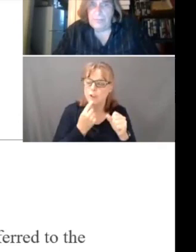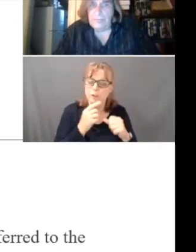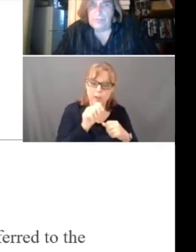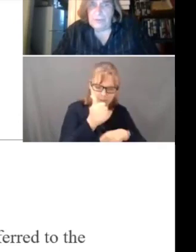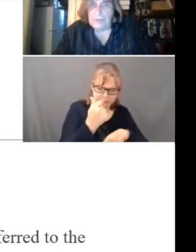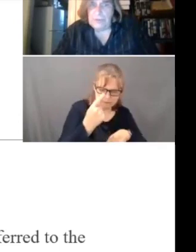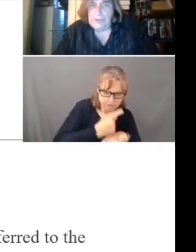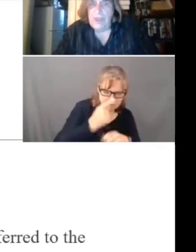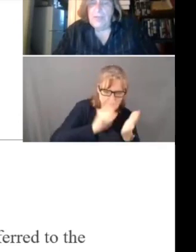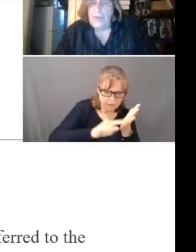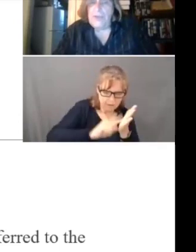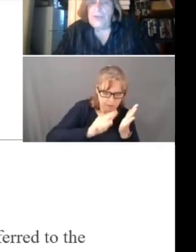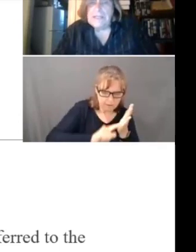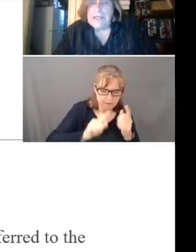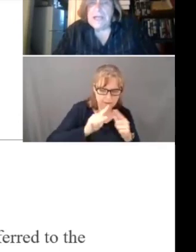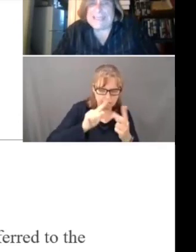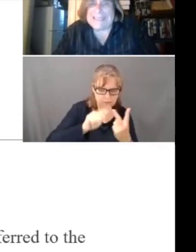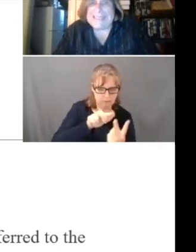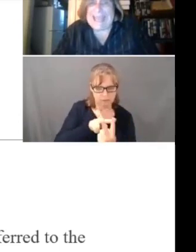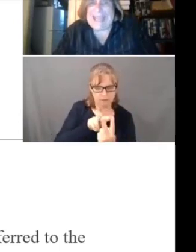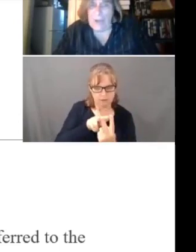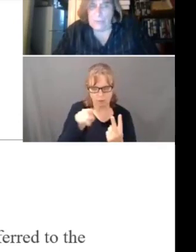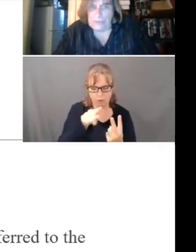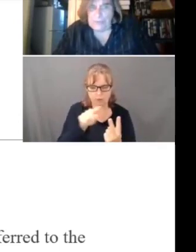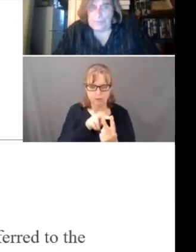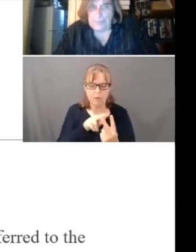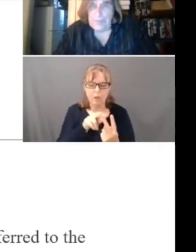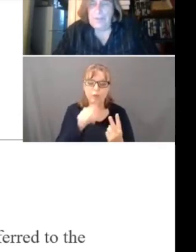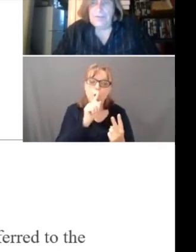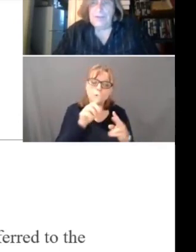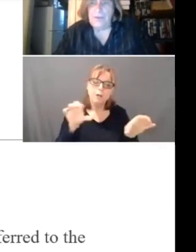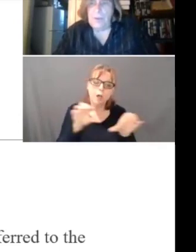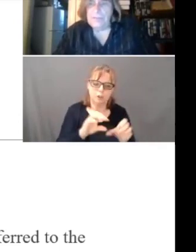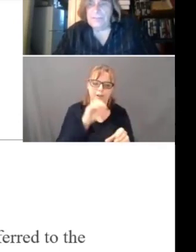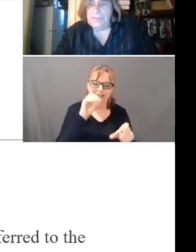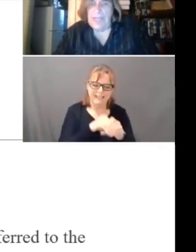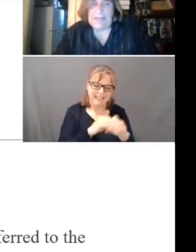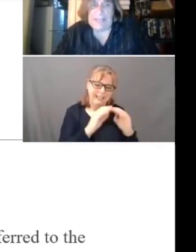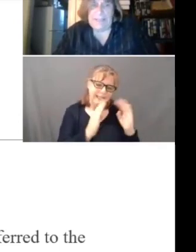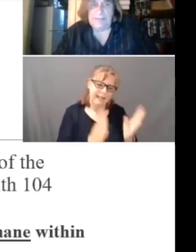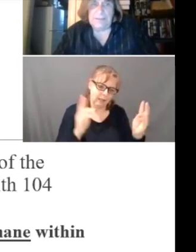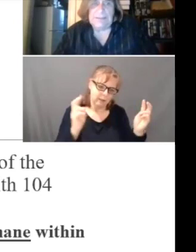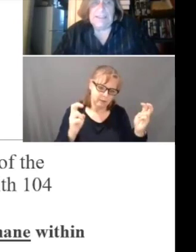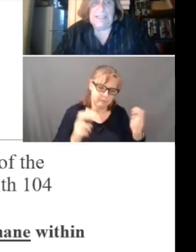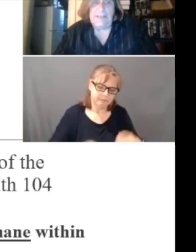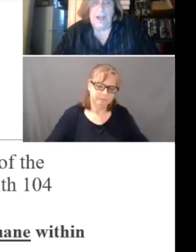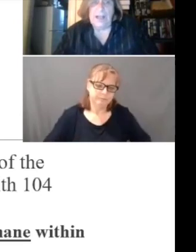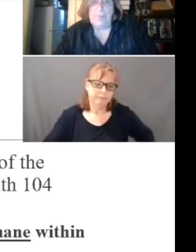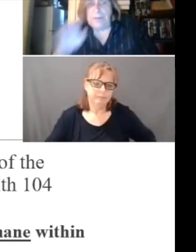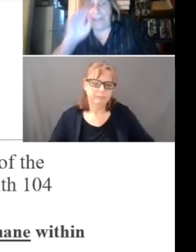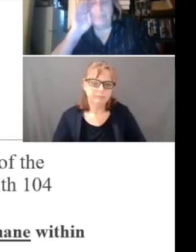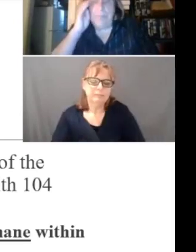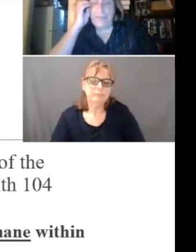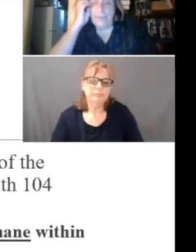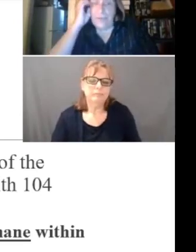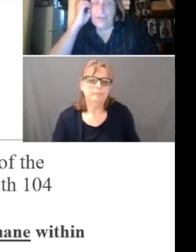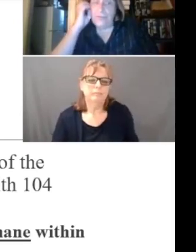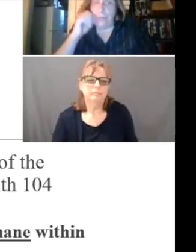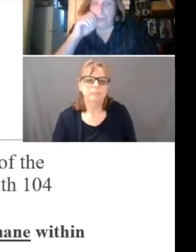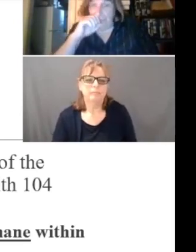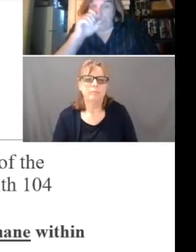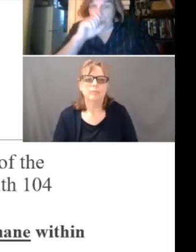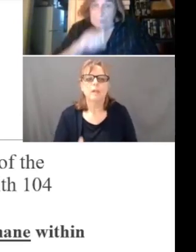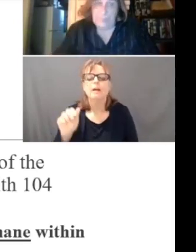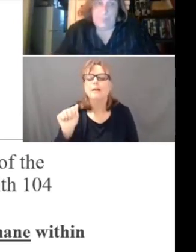administrative resolution, those are done in-house. Let's go on to slide eight and talk about administrative